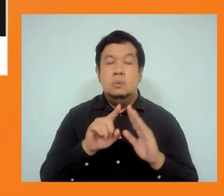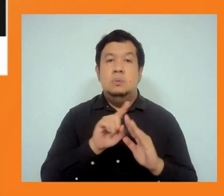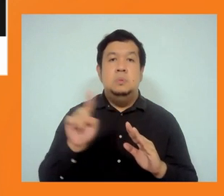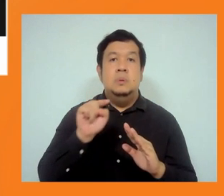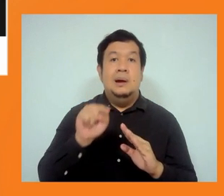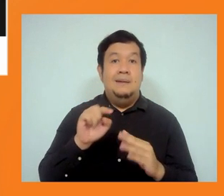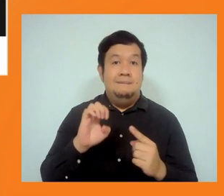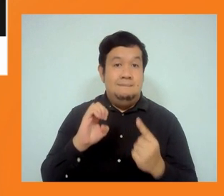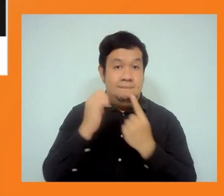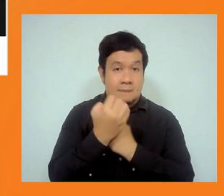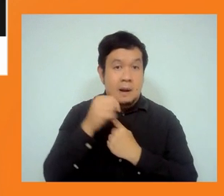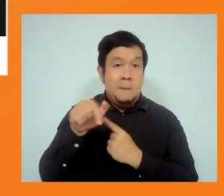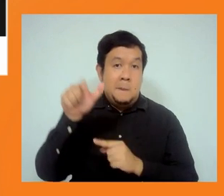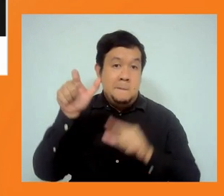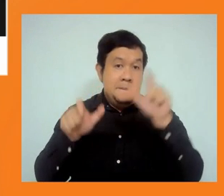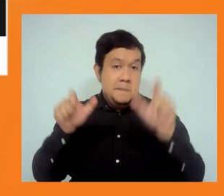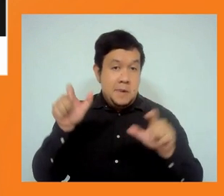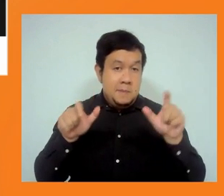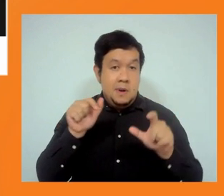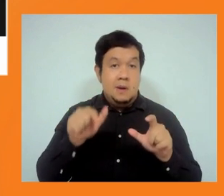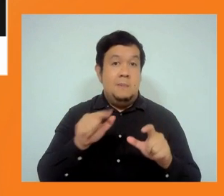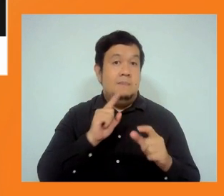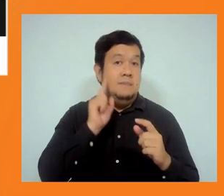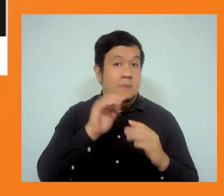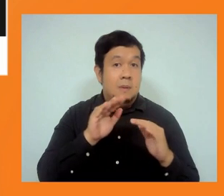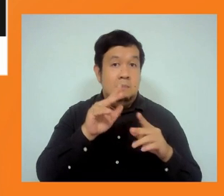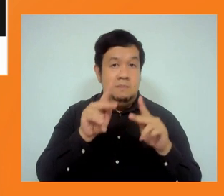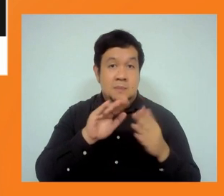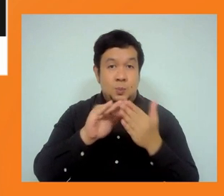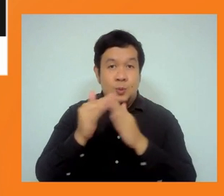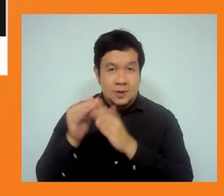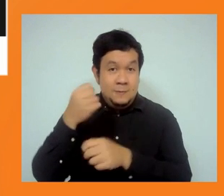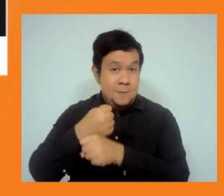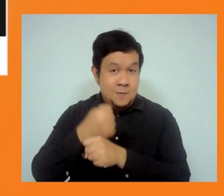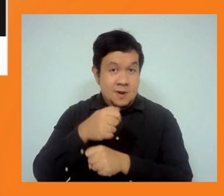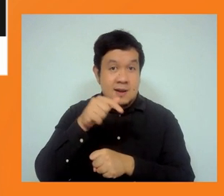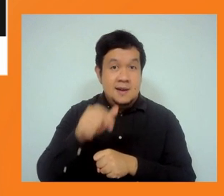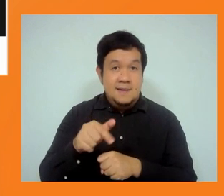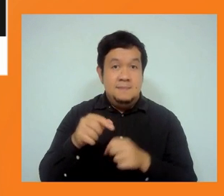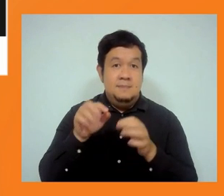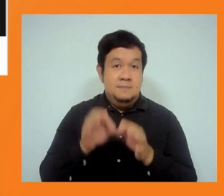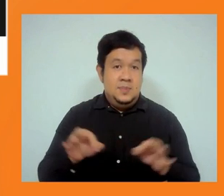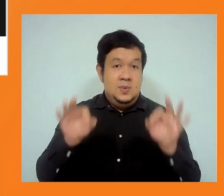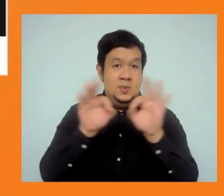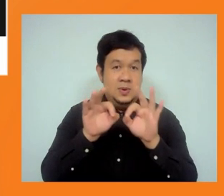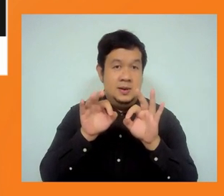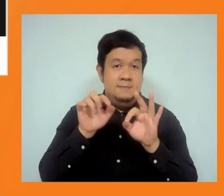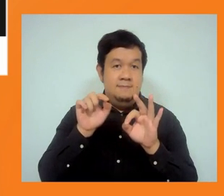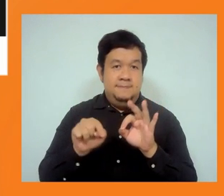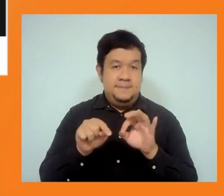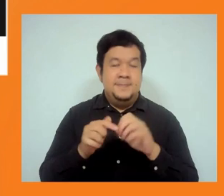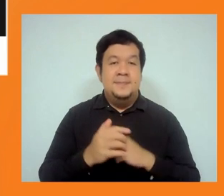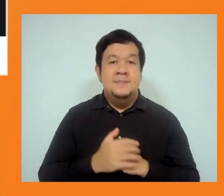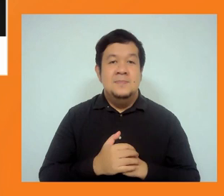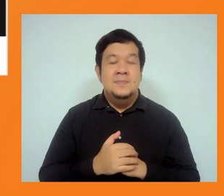very important. But as I said, they should go beyond the aspirational. Next slide,